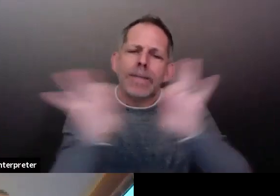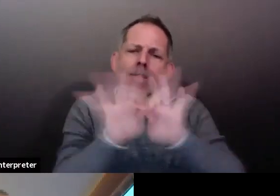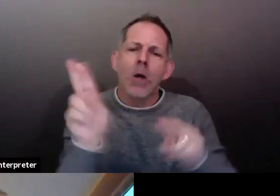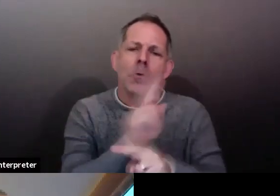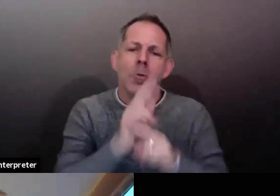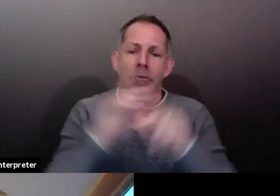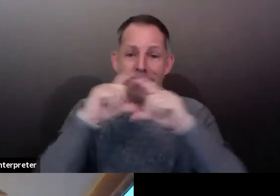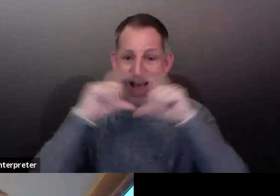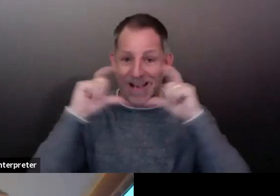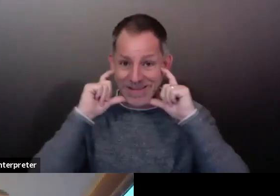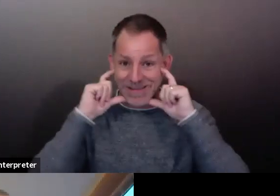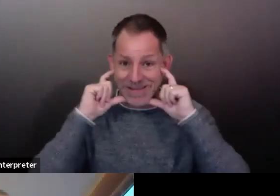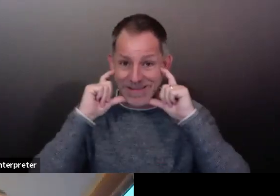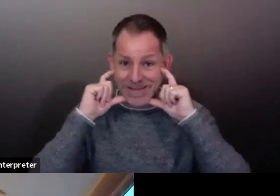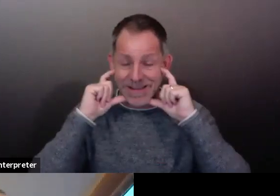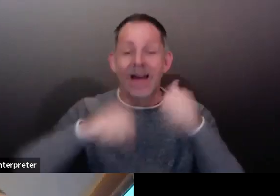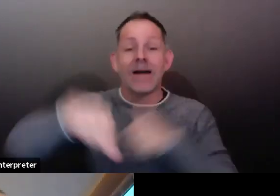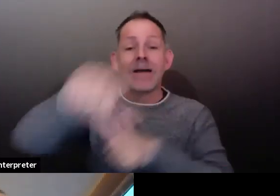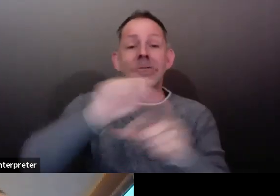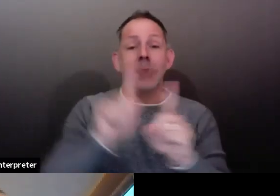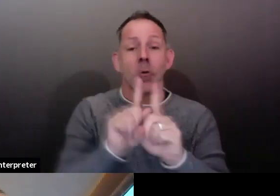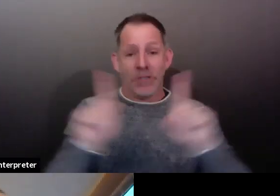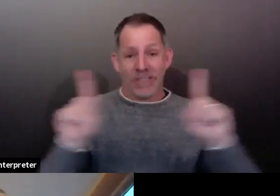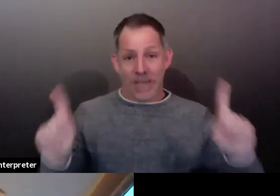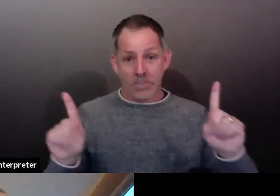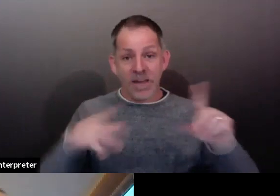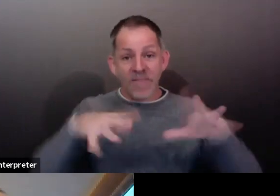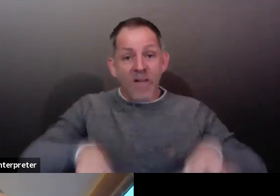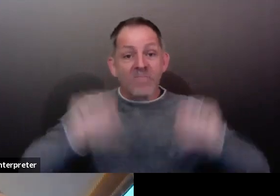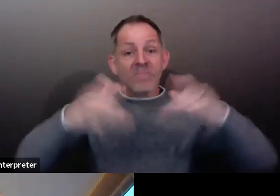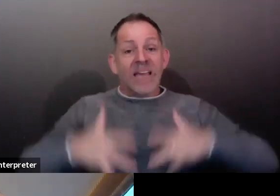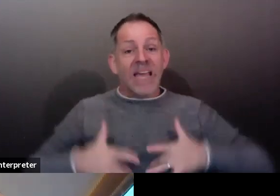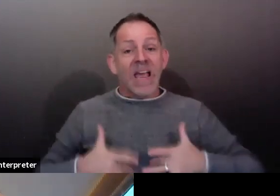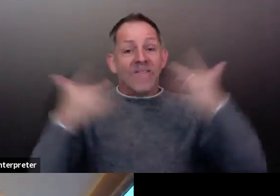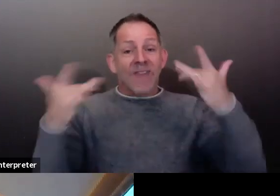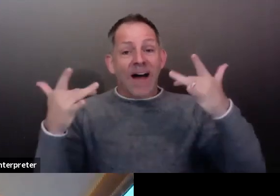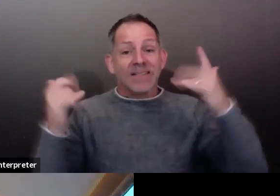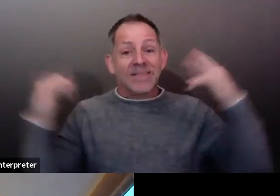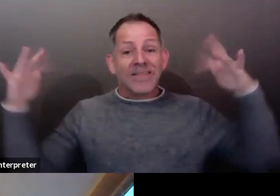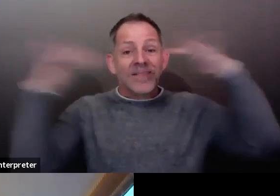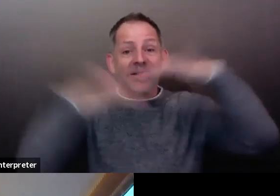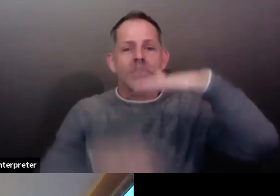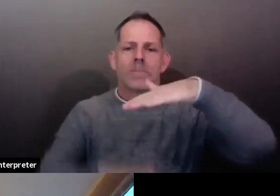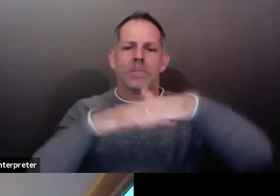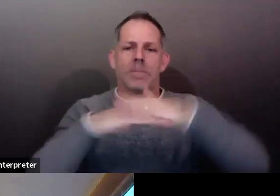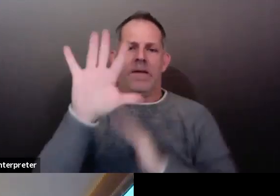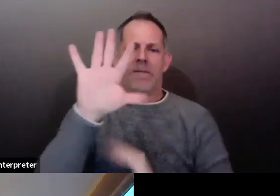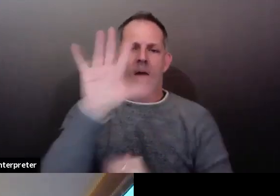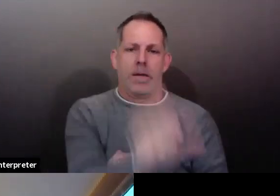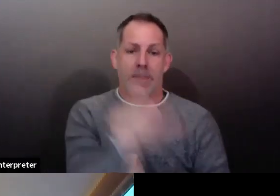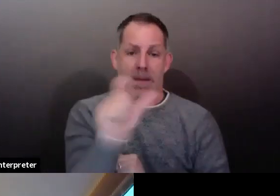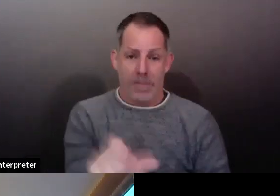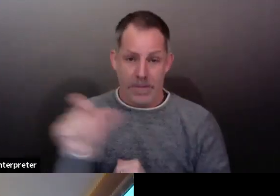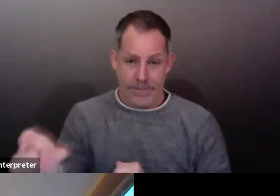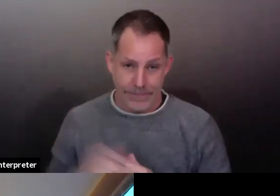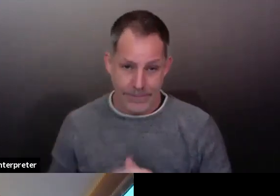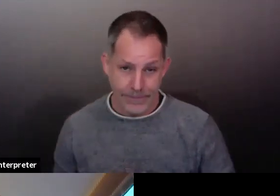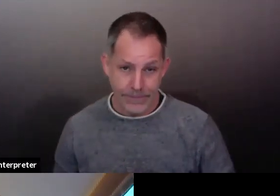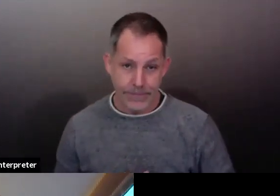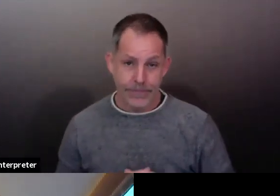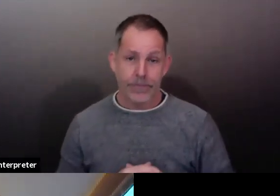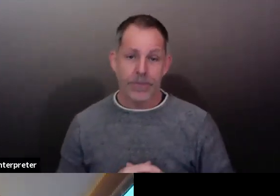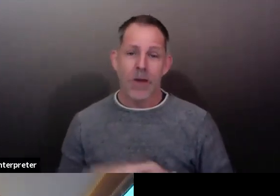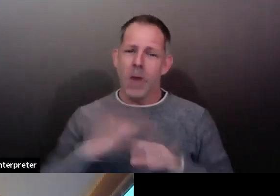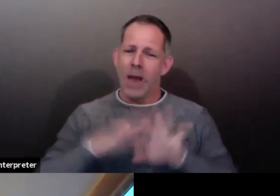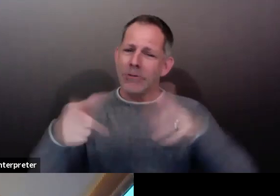and keep that six feet of distance. We don't need more cases that need to add them to our near record totals just